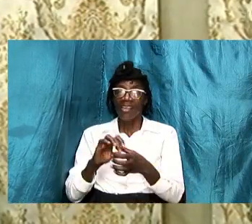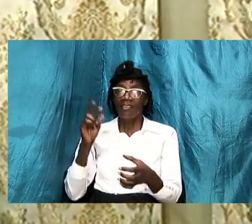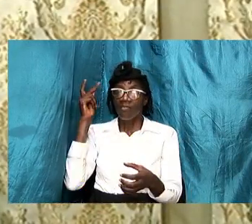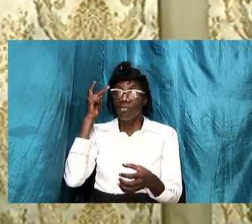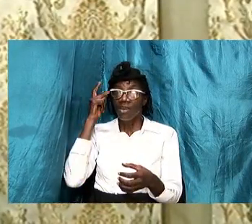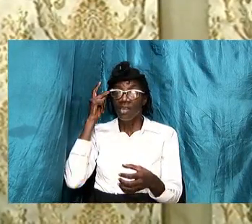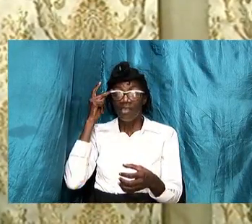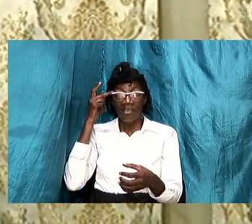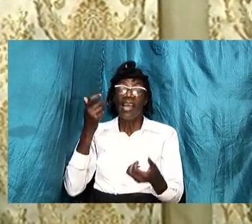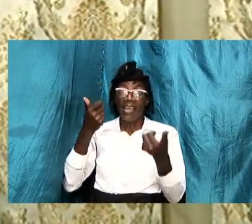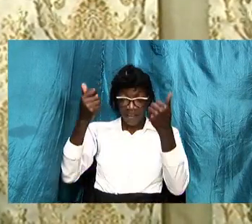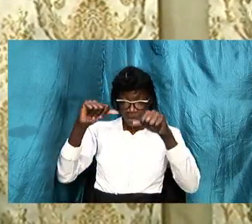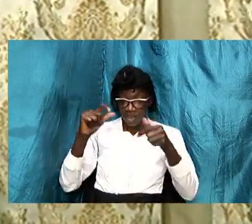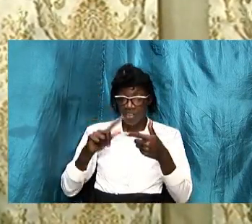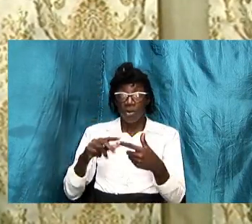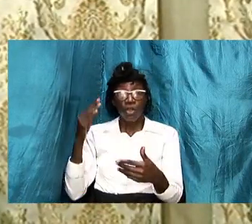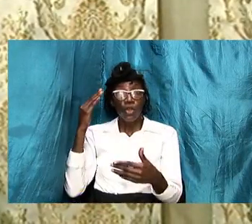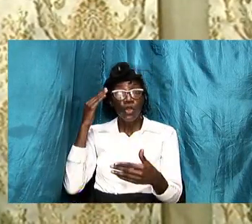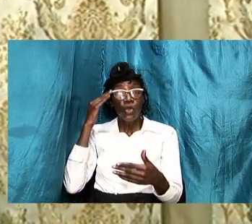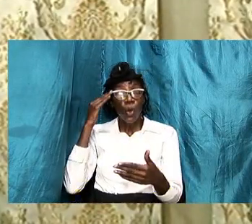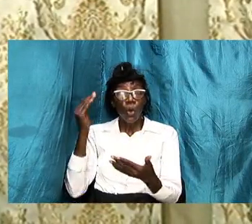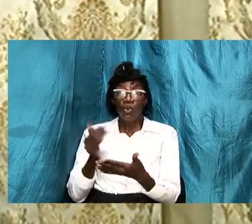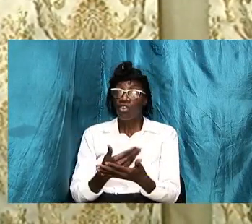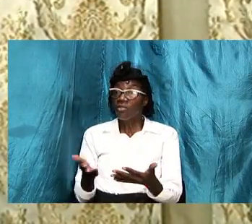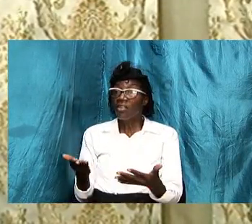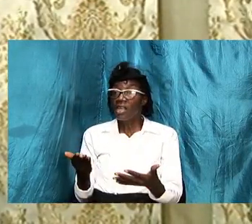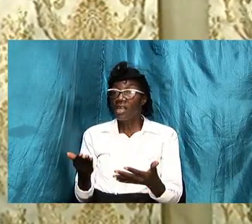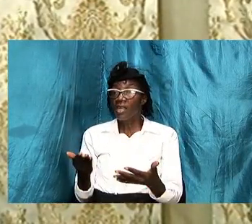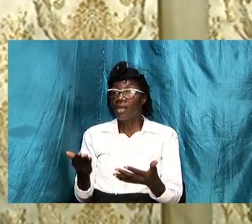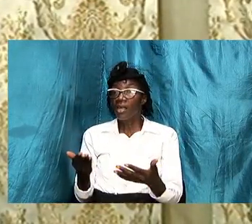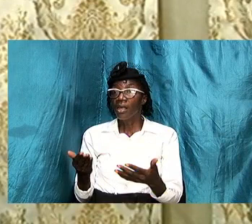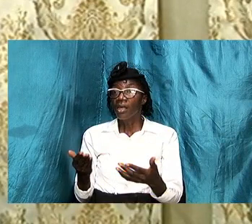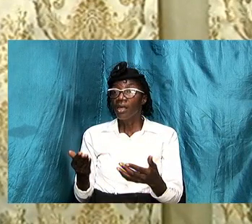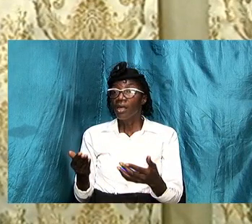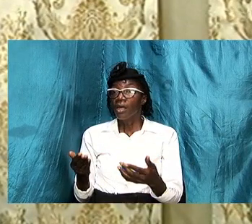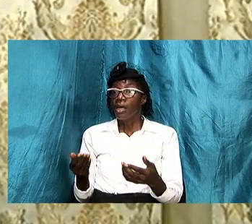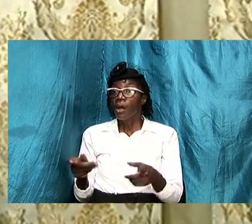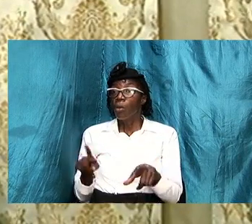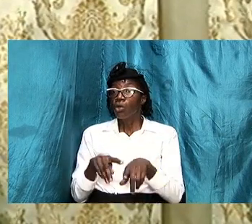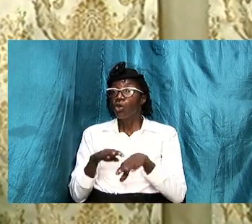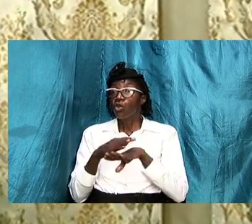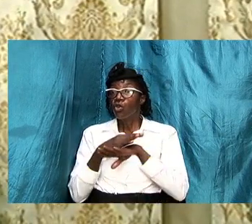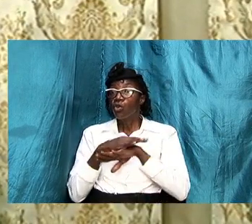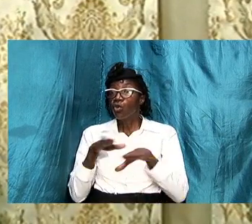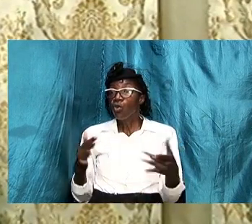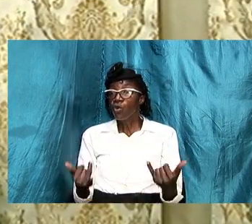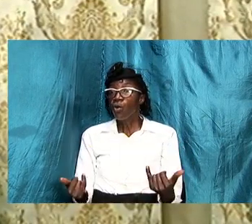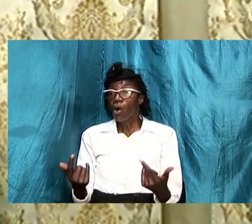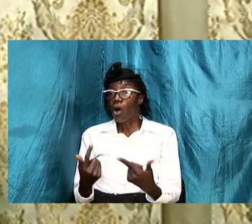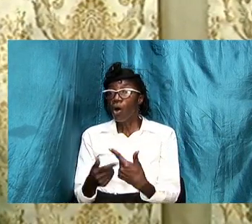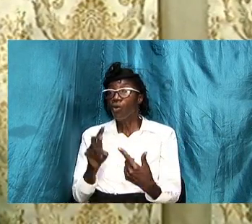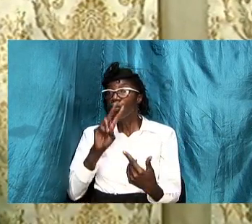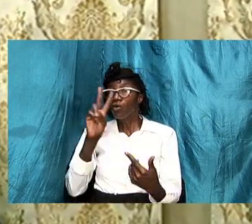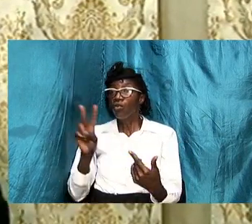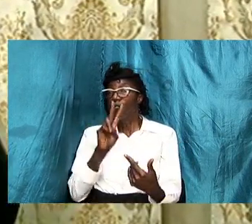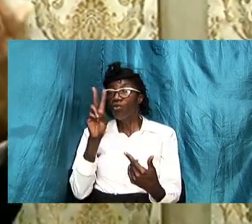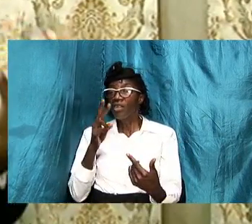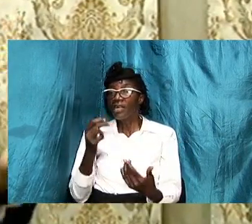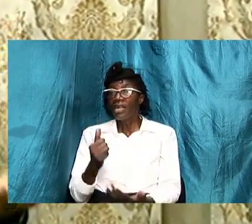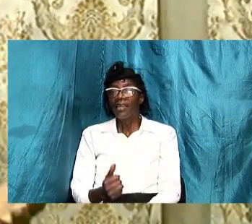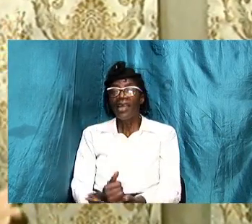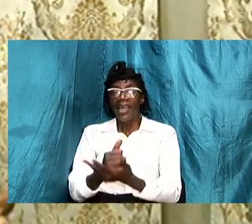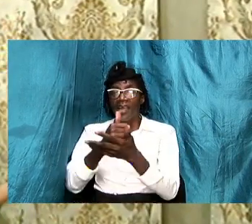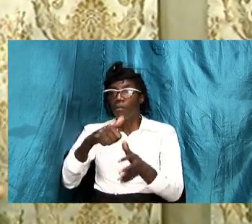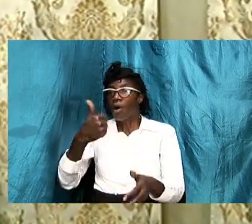possible to know something and then we don't even know how to properly use it to benefit others to